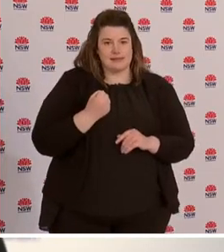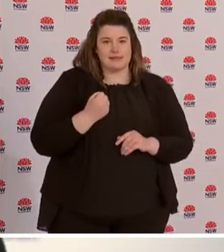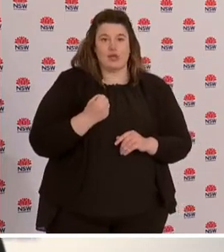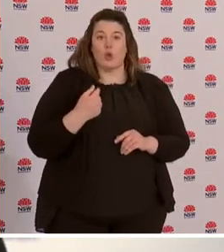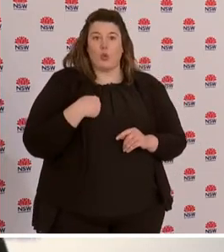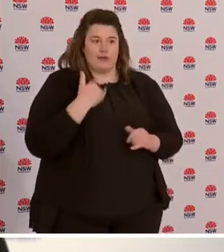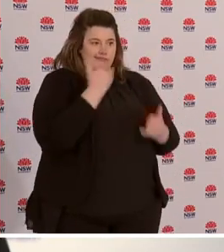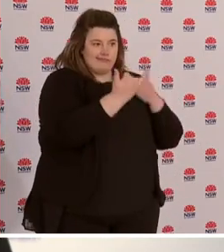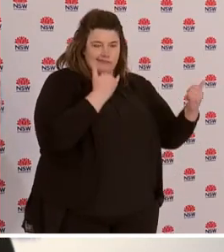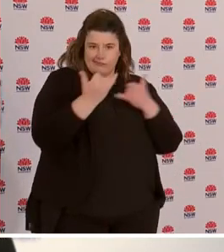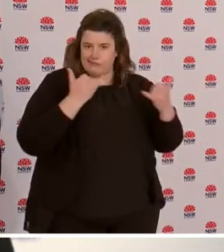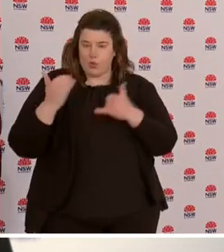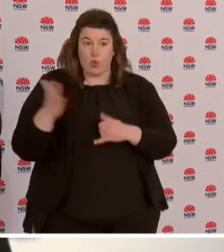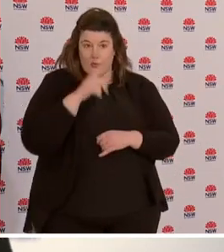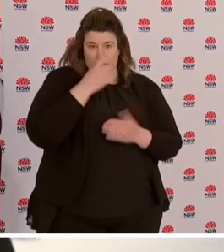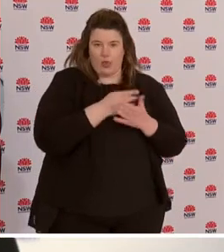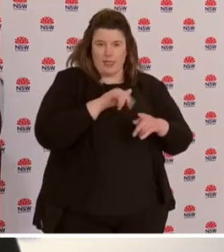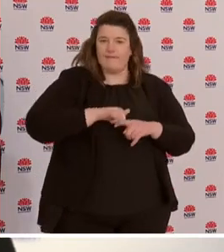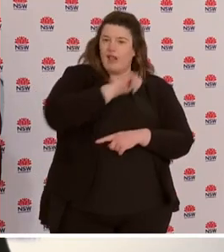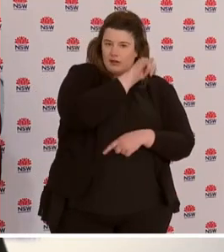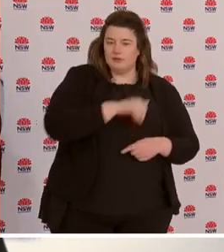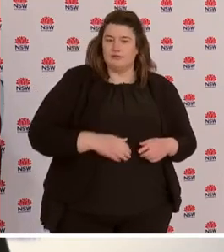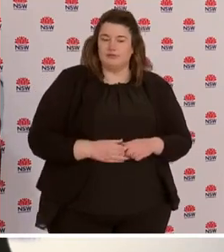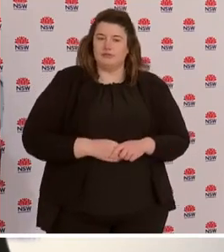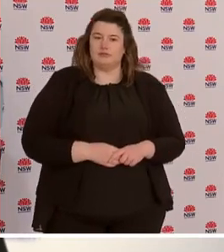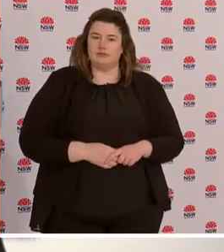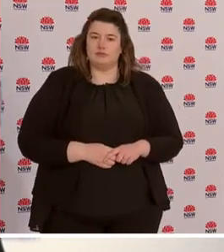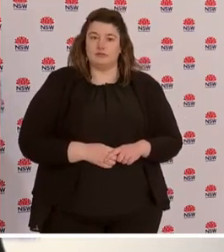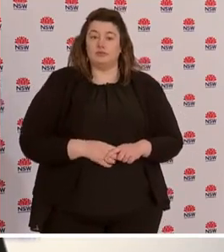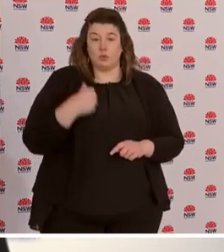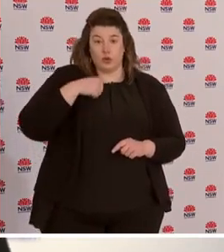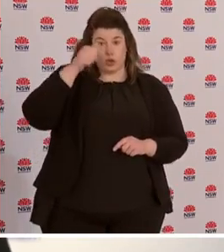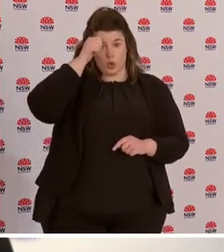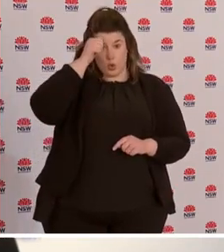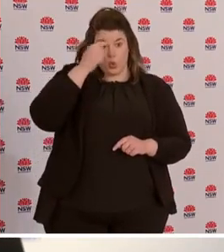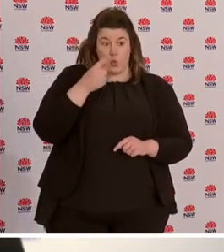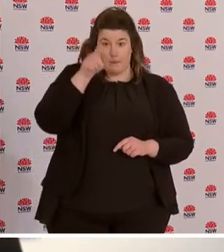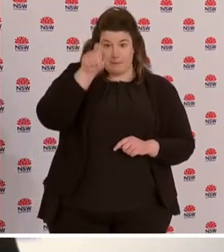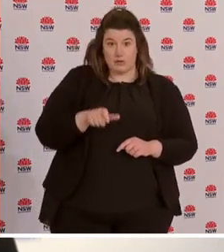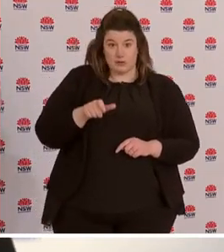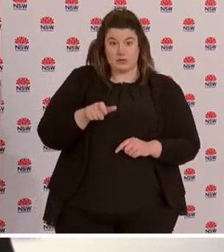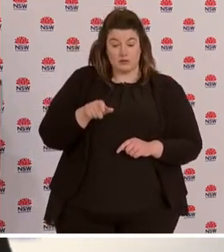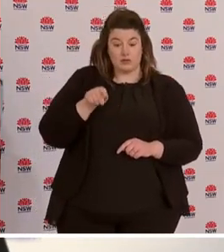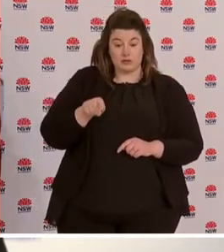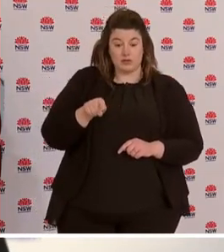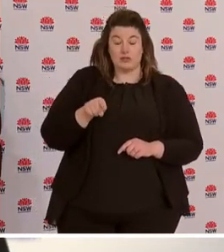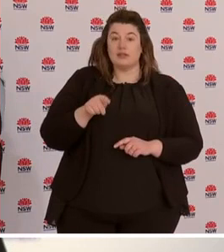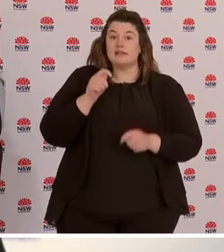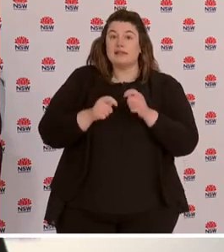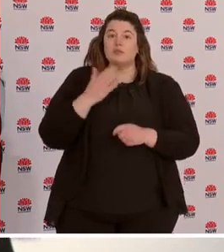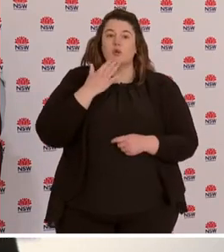passengers directly. So we're aware of the person. was tested positive on the he was tested on the 12th of July